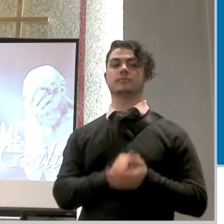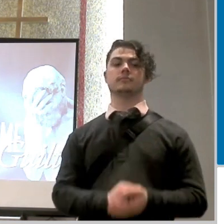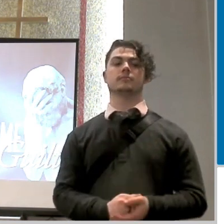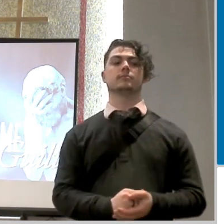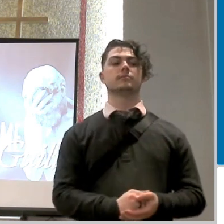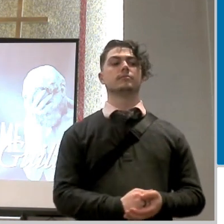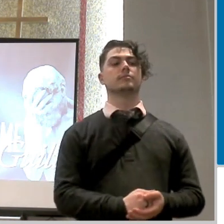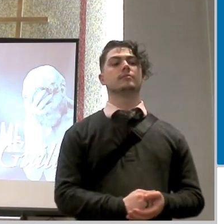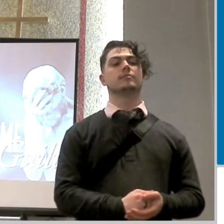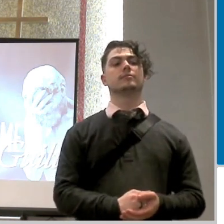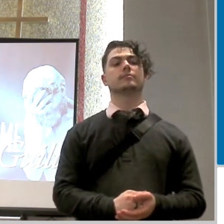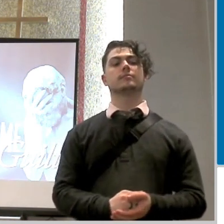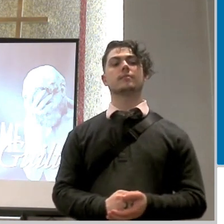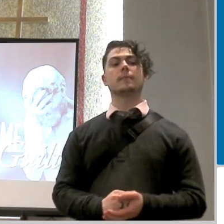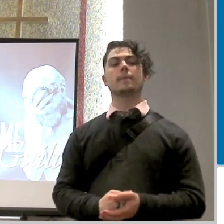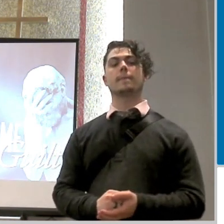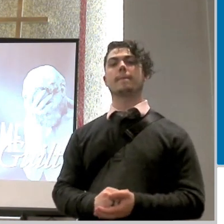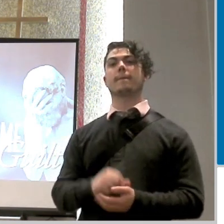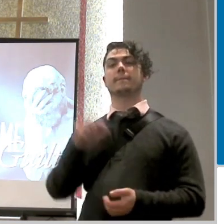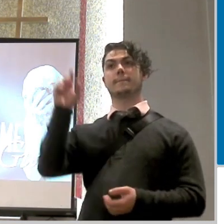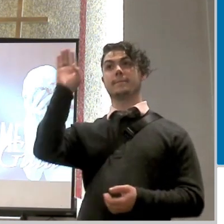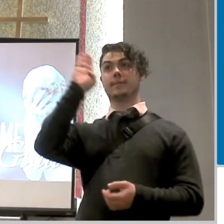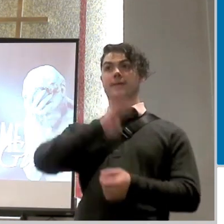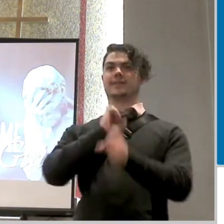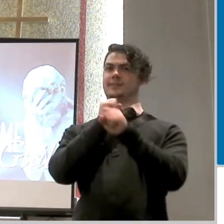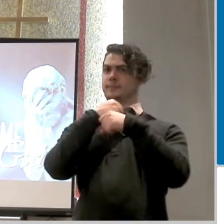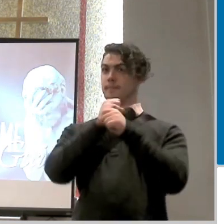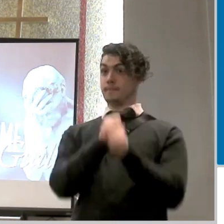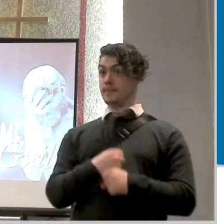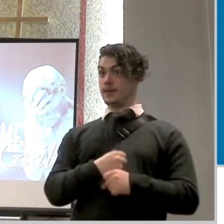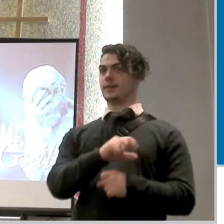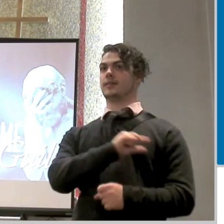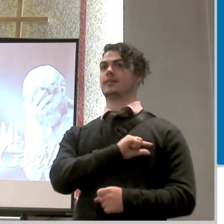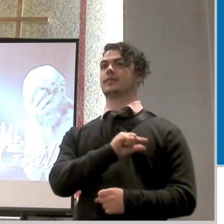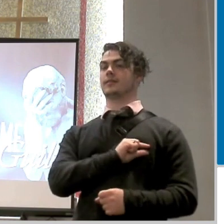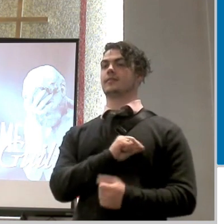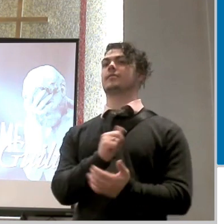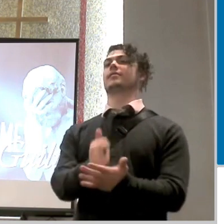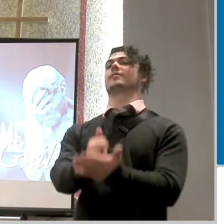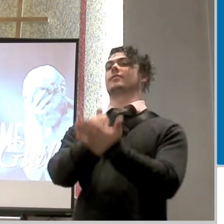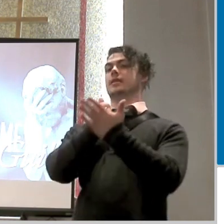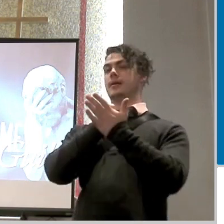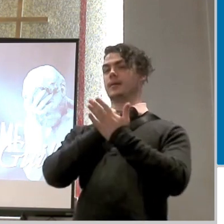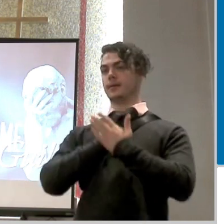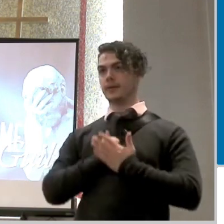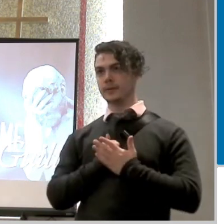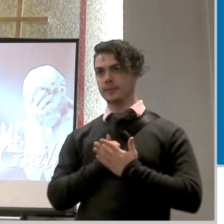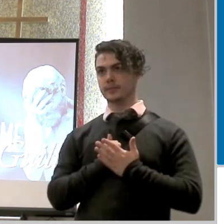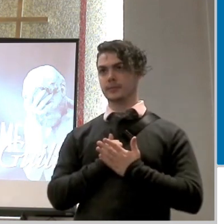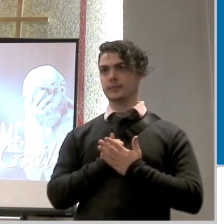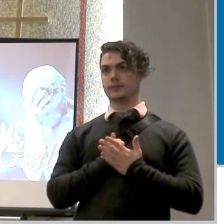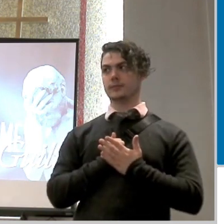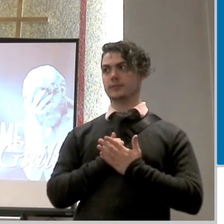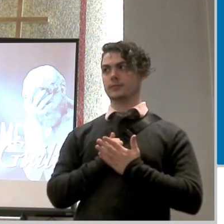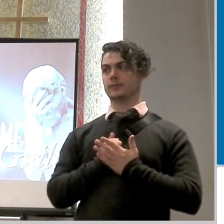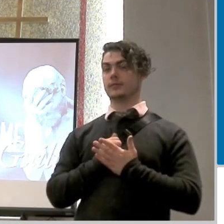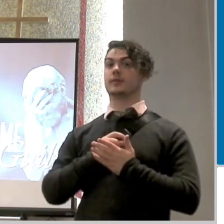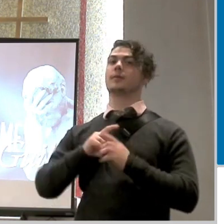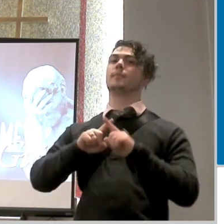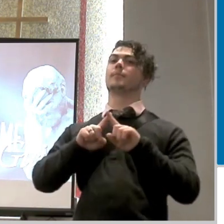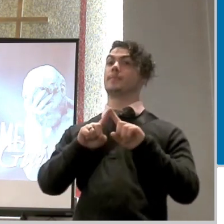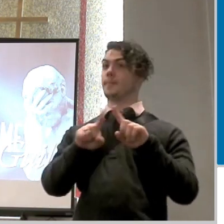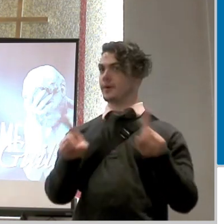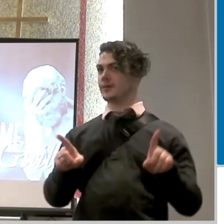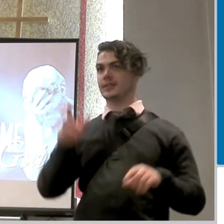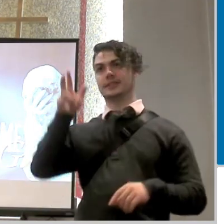knowing that guilt is something that god designed to help us you should know that whatever god designed to help us satan wants to